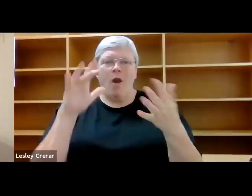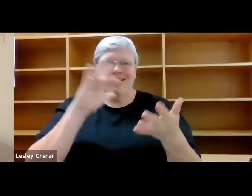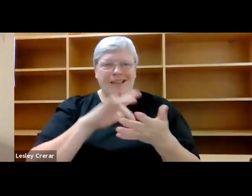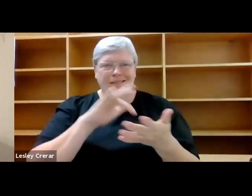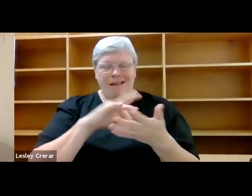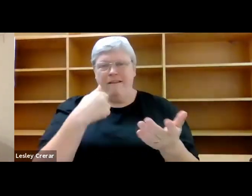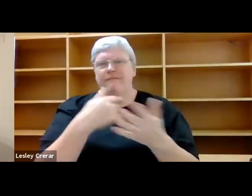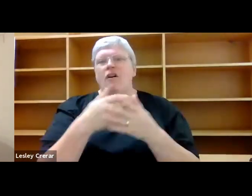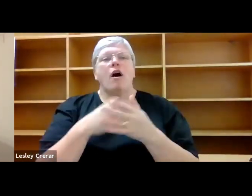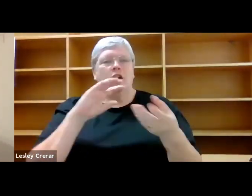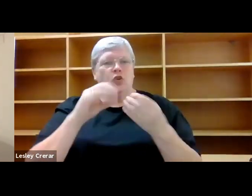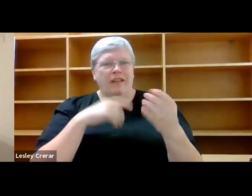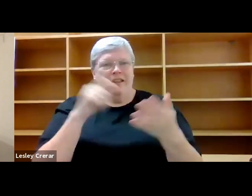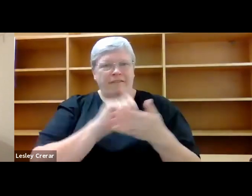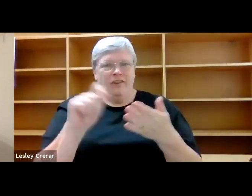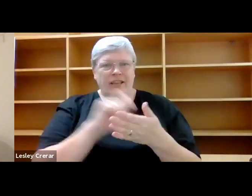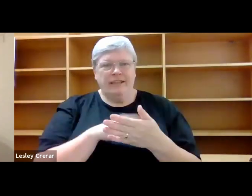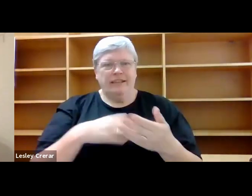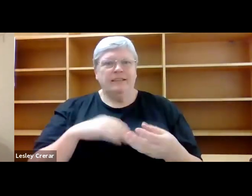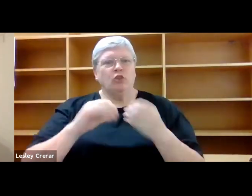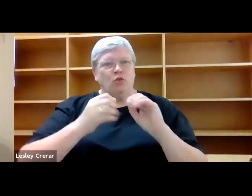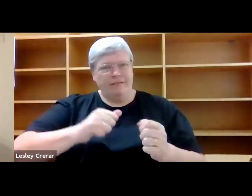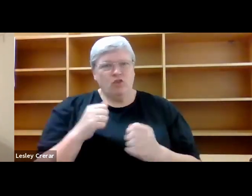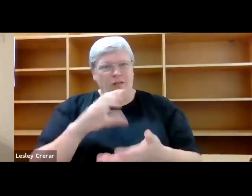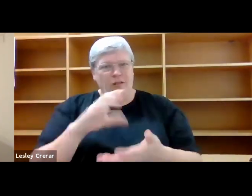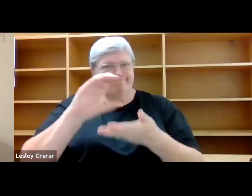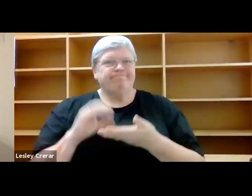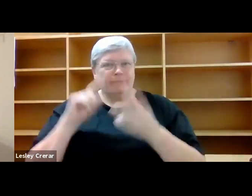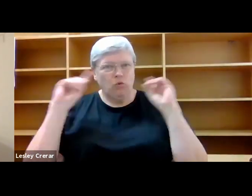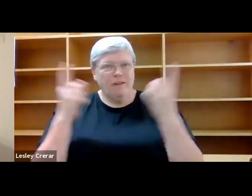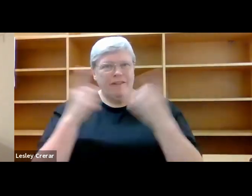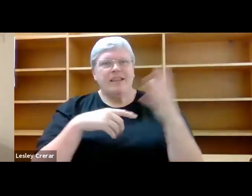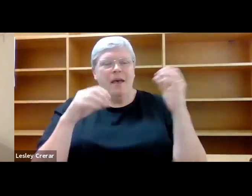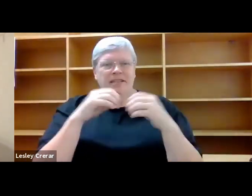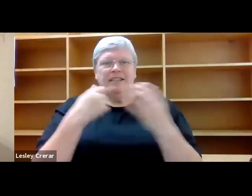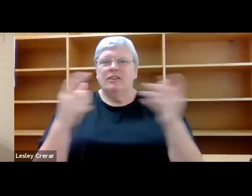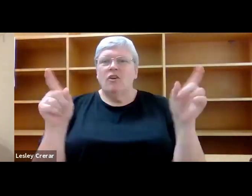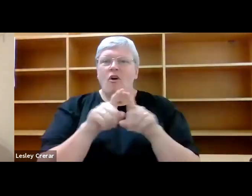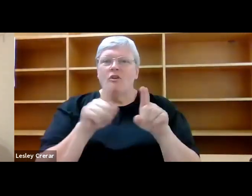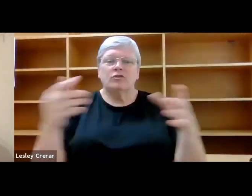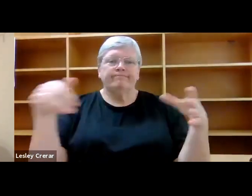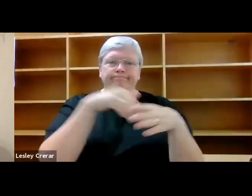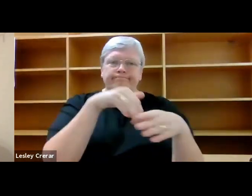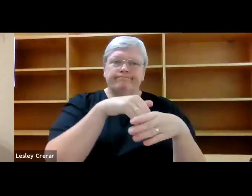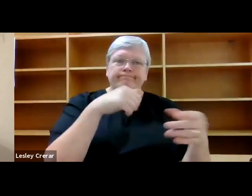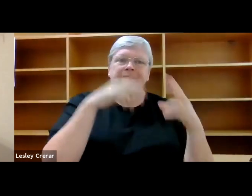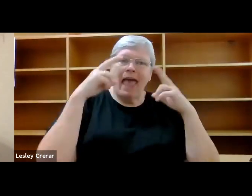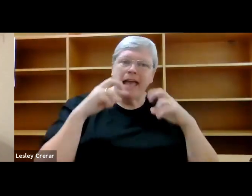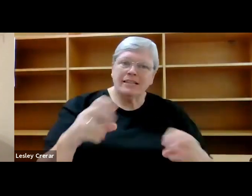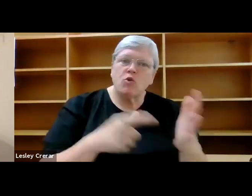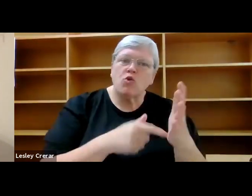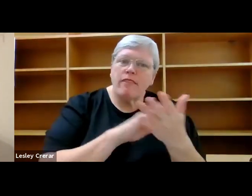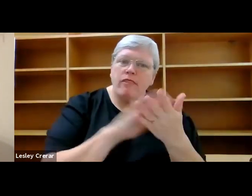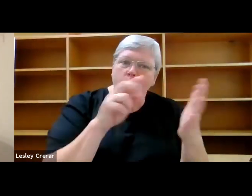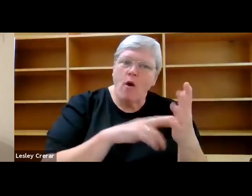Writing with the generous support of Creative Scotland and the University of Aberdeen and also in collaboration with Explorathon Festival.